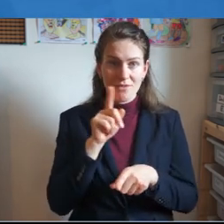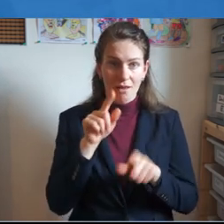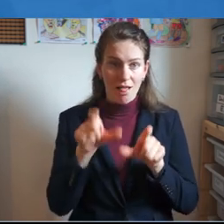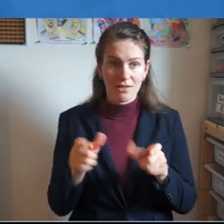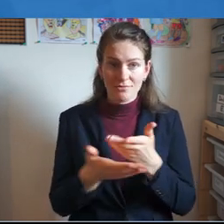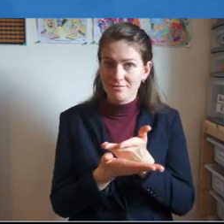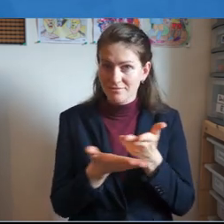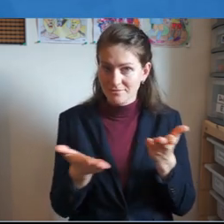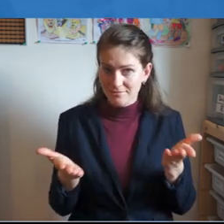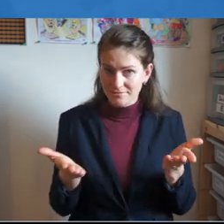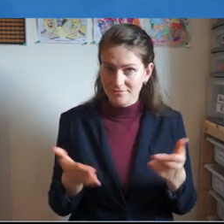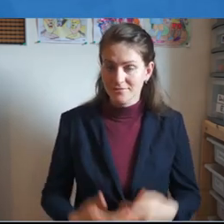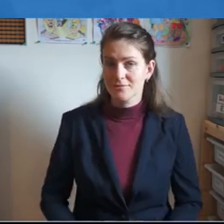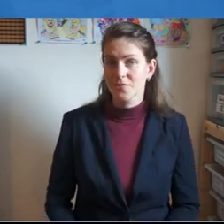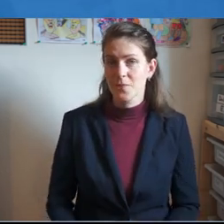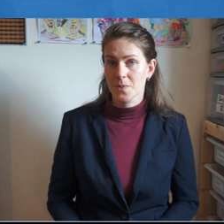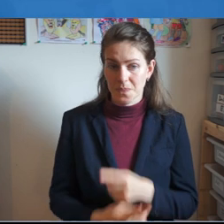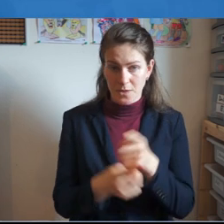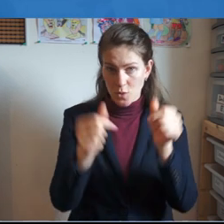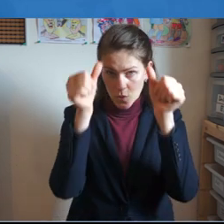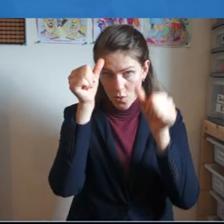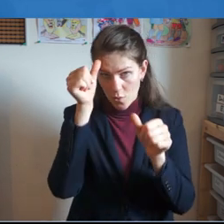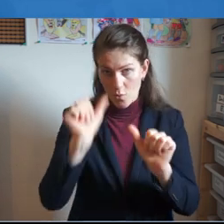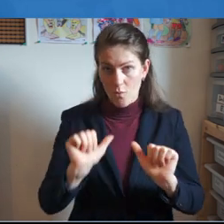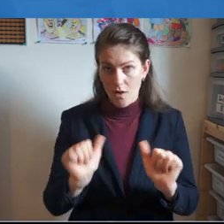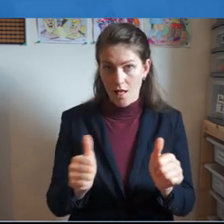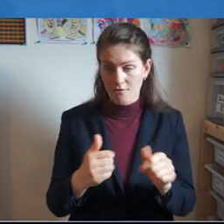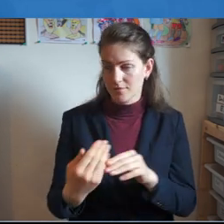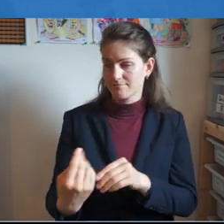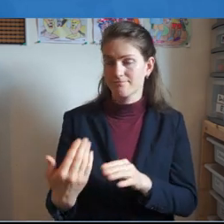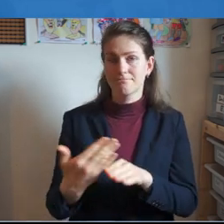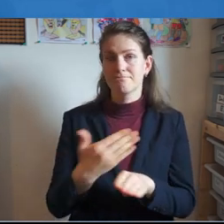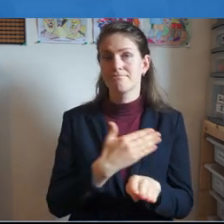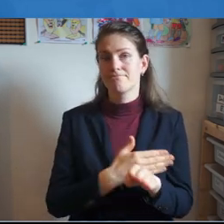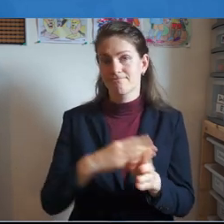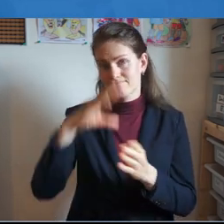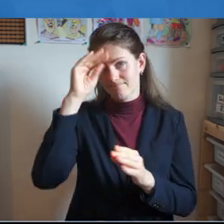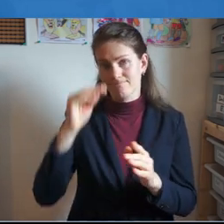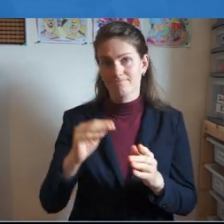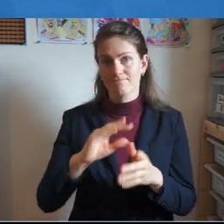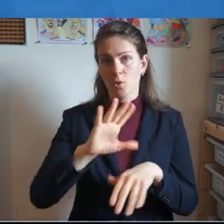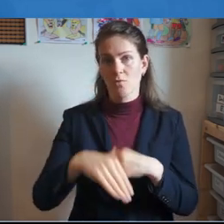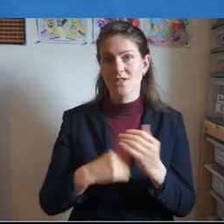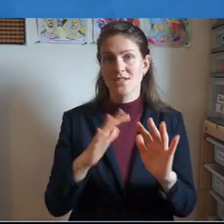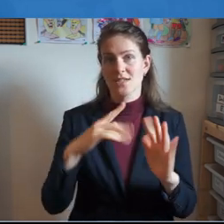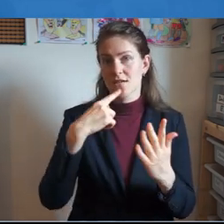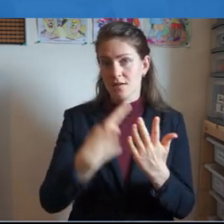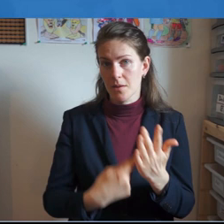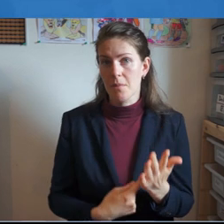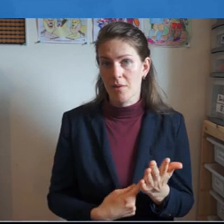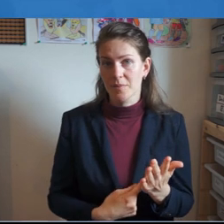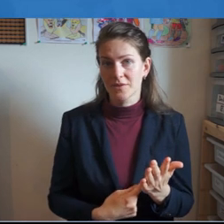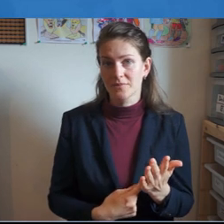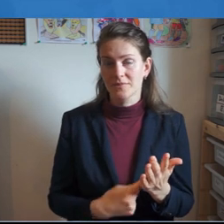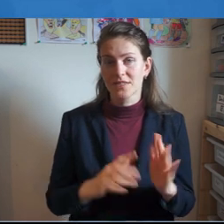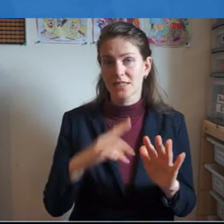you know very well from our previous lessons on the Ten Commandments. The Ten Commandments